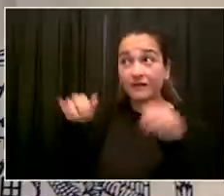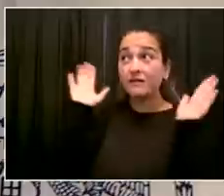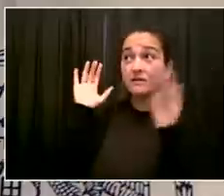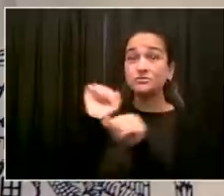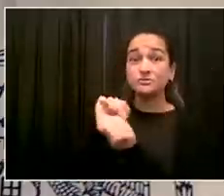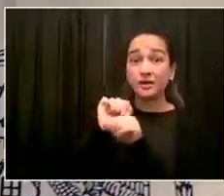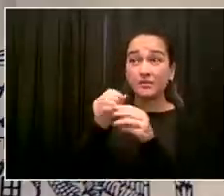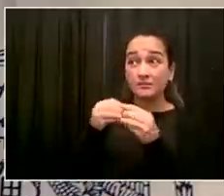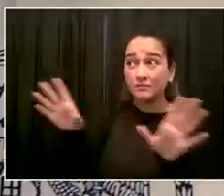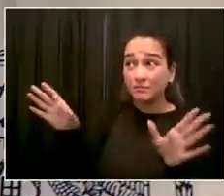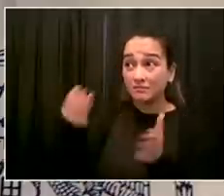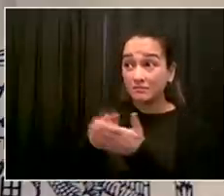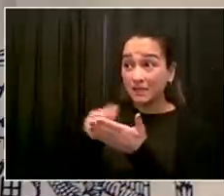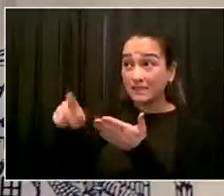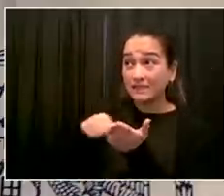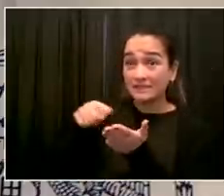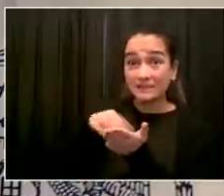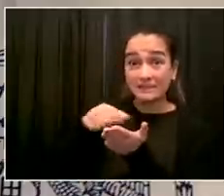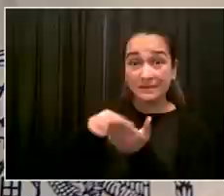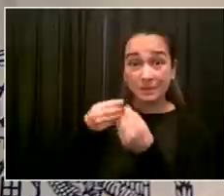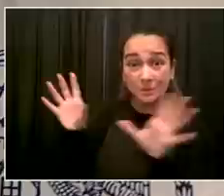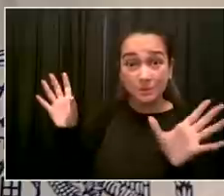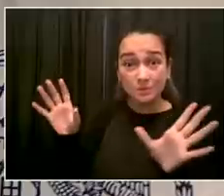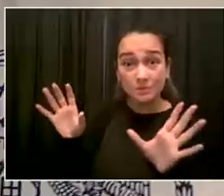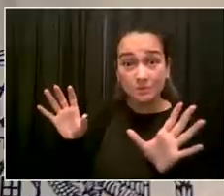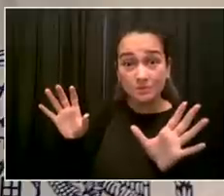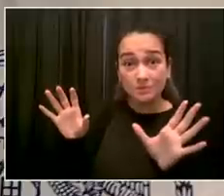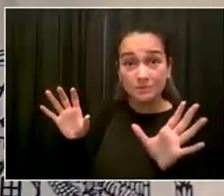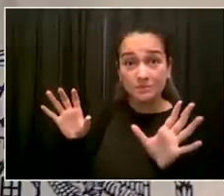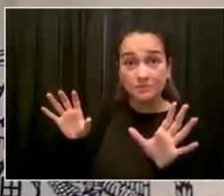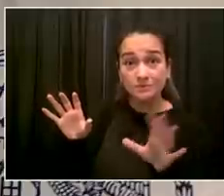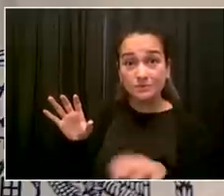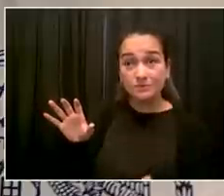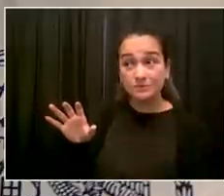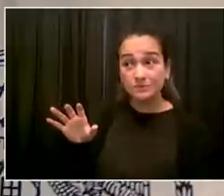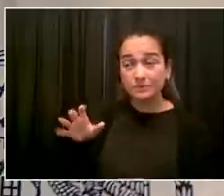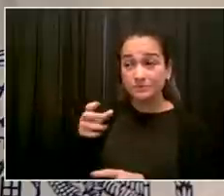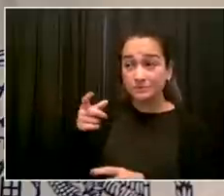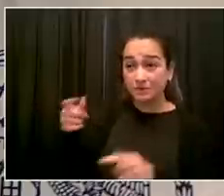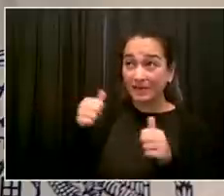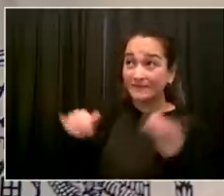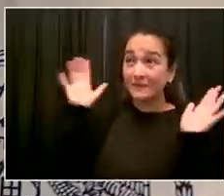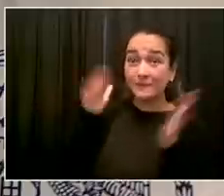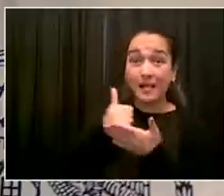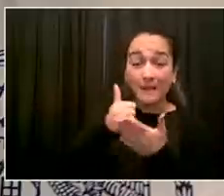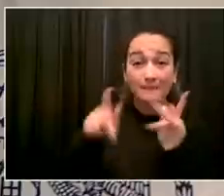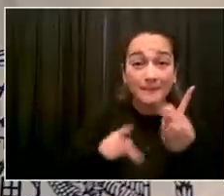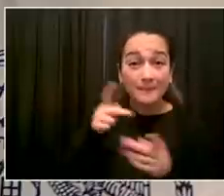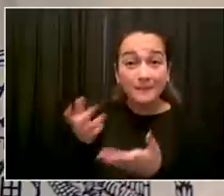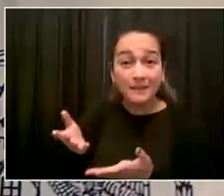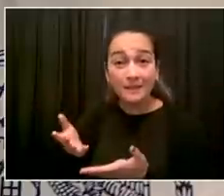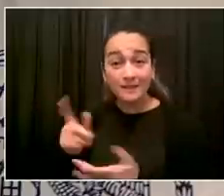vaccinated. I think that's a powerful reality we're seeing here. But go ahead, Dr. Katz.